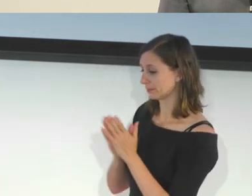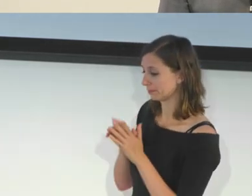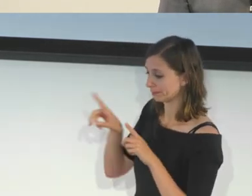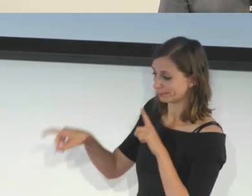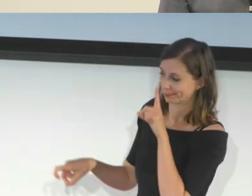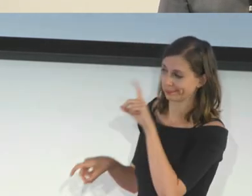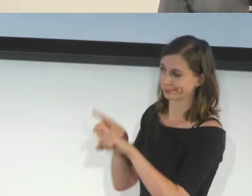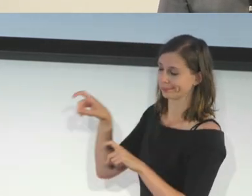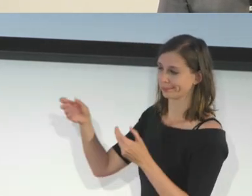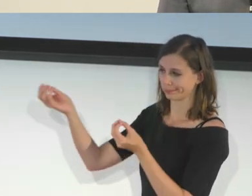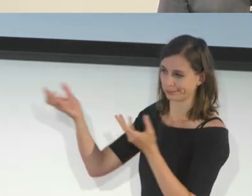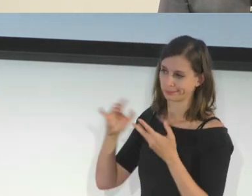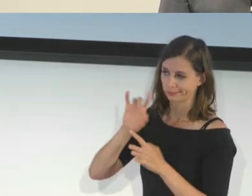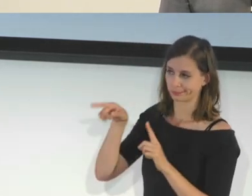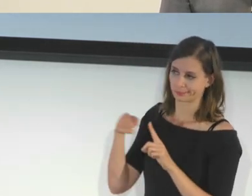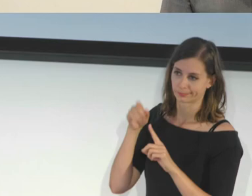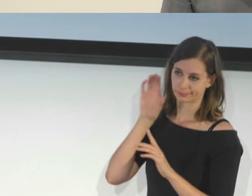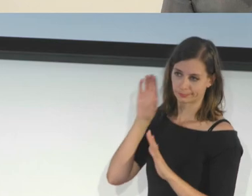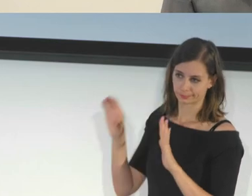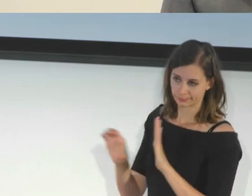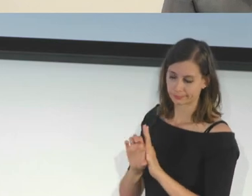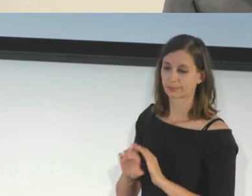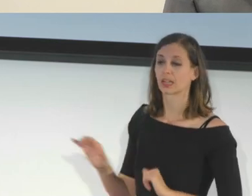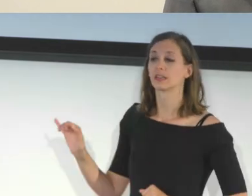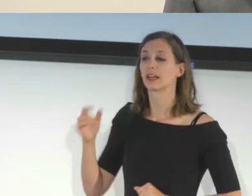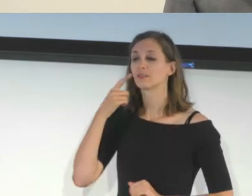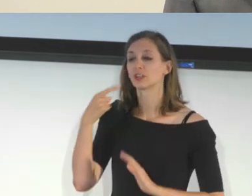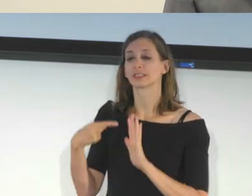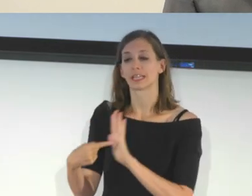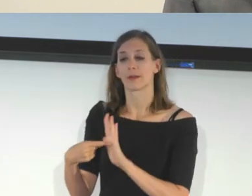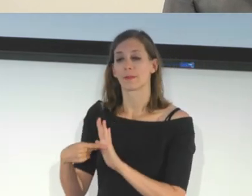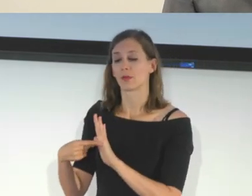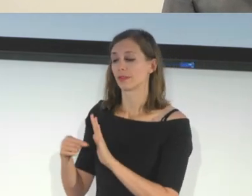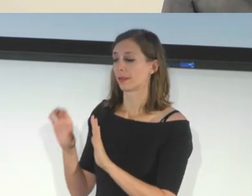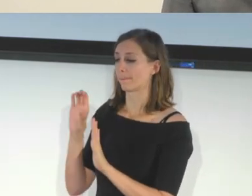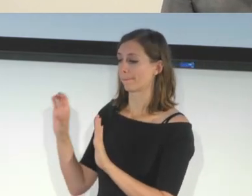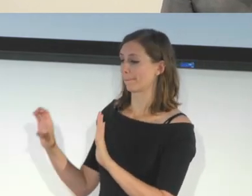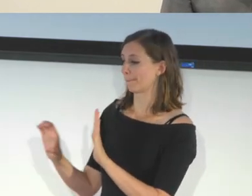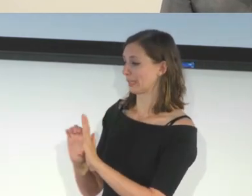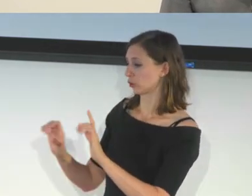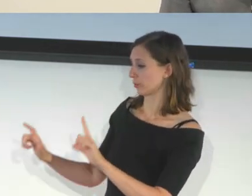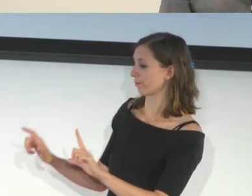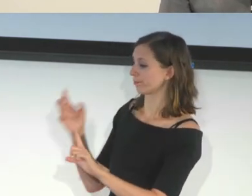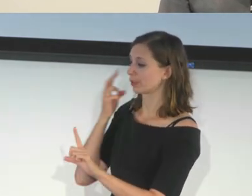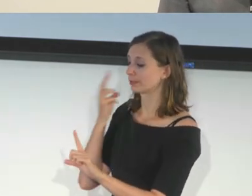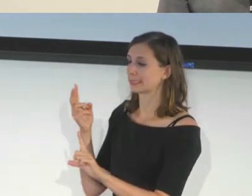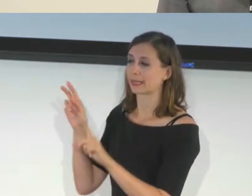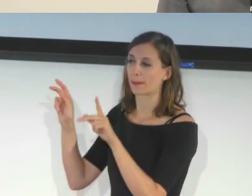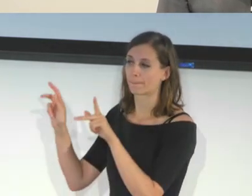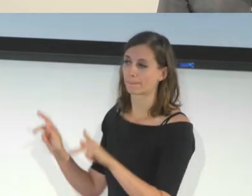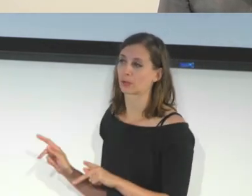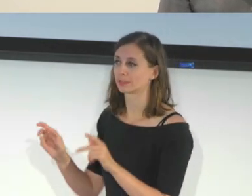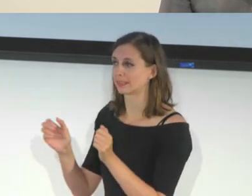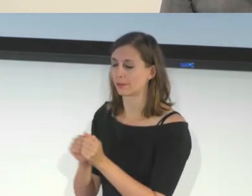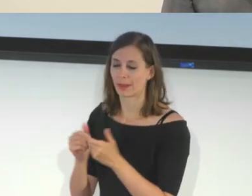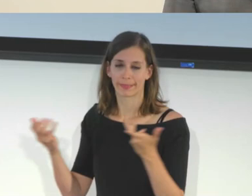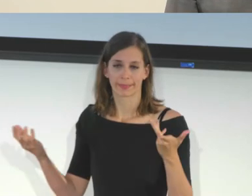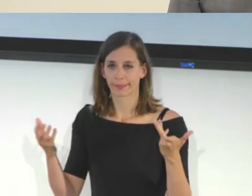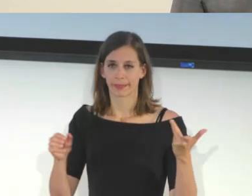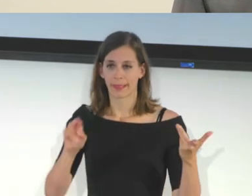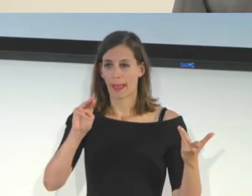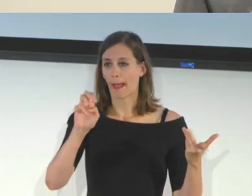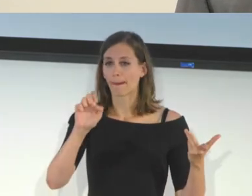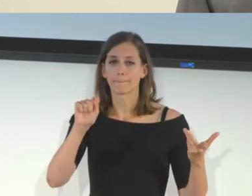the pictures. For example, in the picture, you see a person wearing a New York Mets hat or a New York